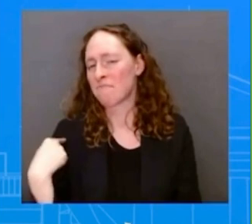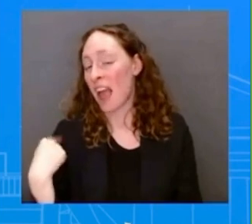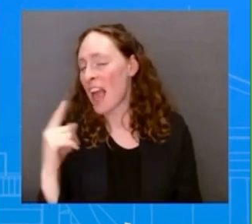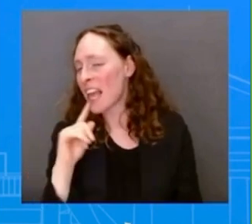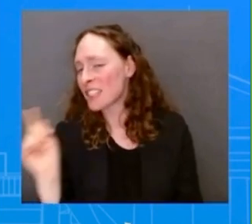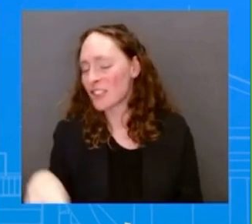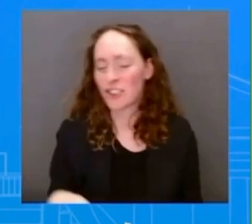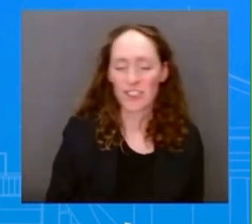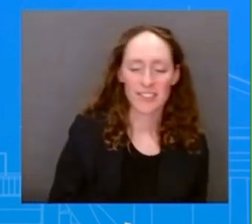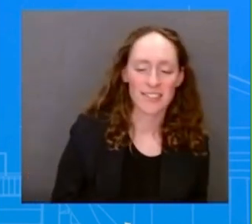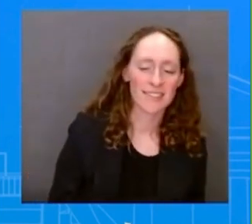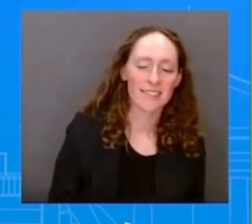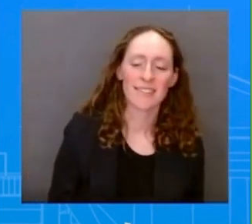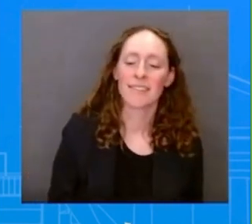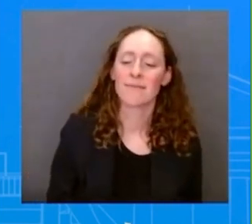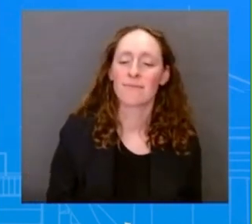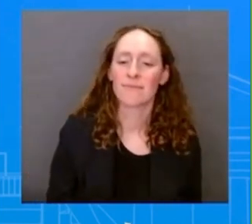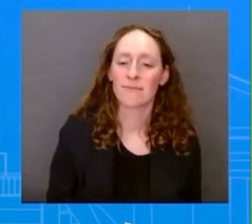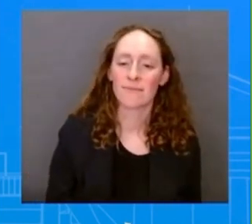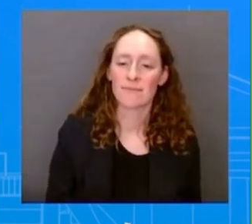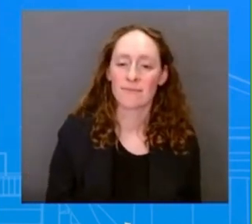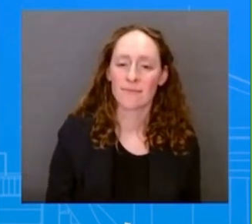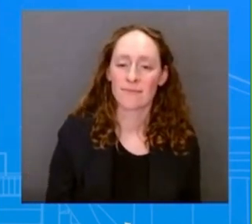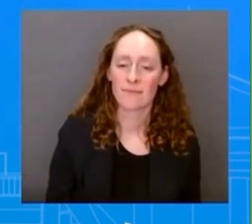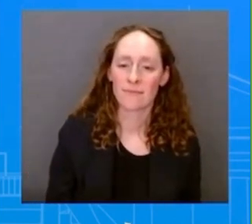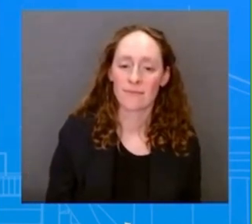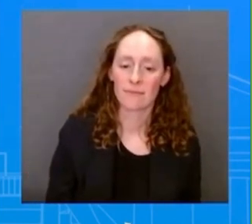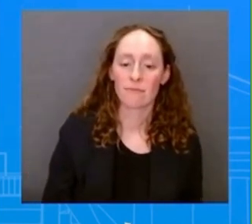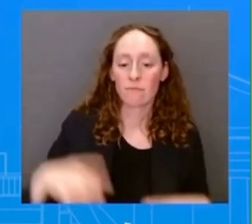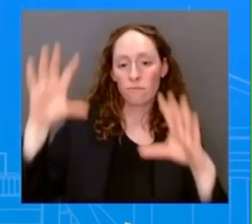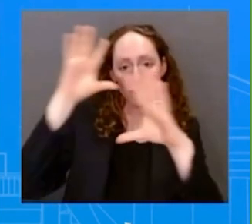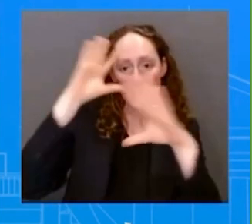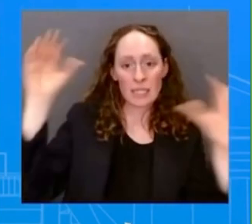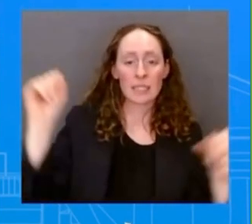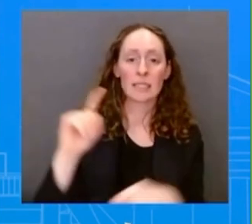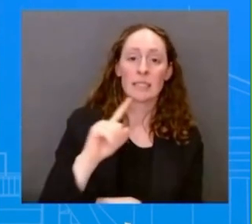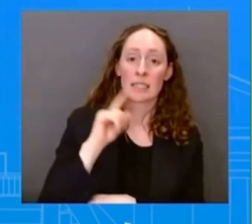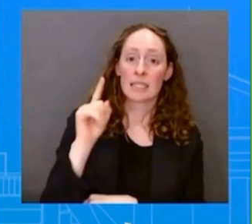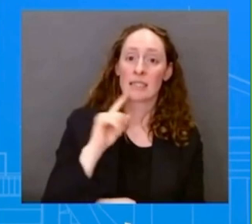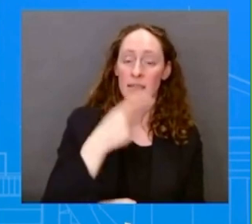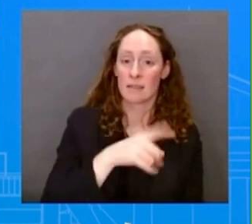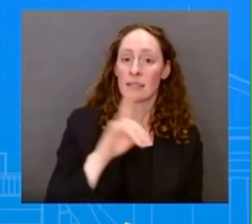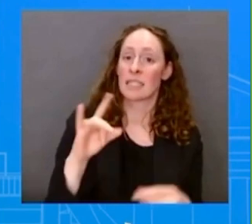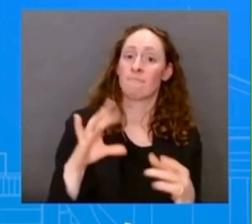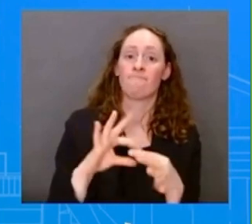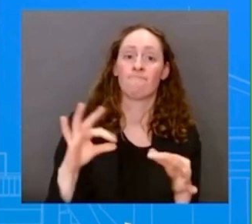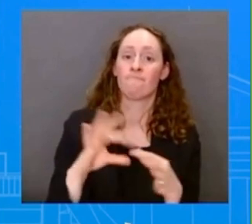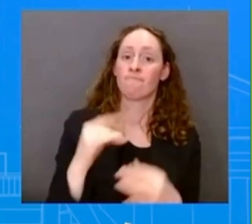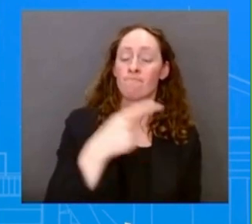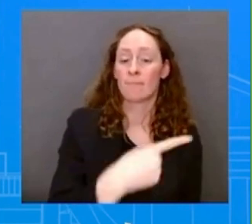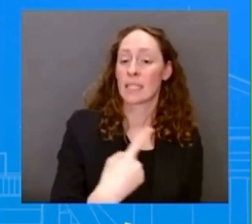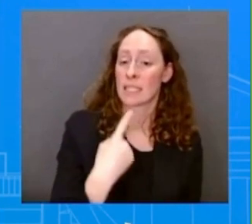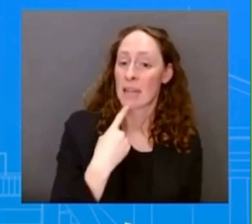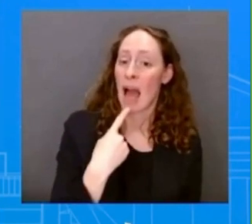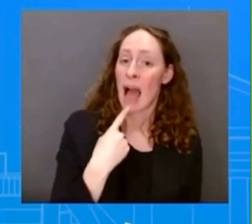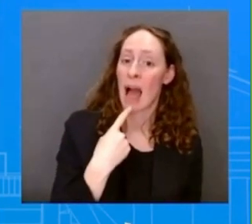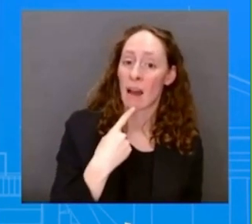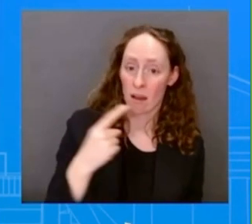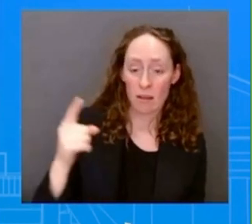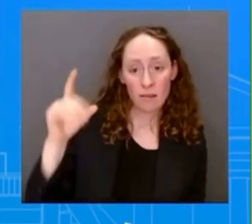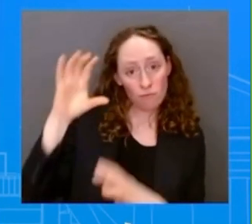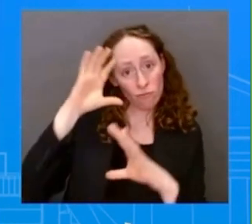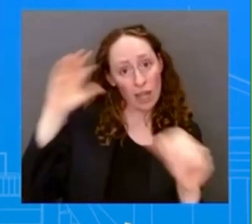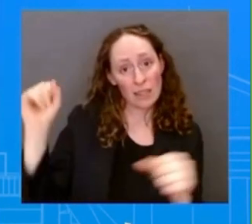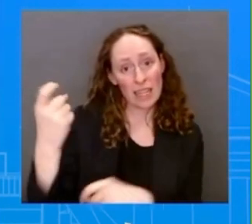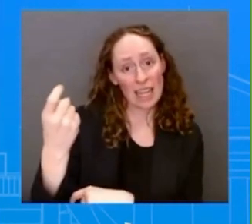told the AP in a free extensive interview that he believes President Xi should visit Ukraine. Does the White House agree? We certainly support, at the very least, a